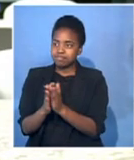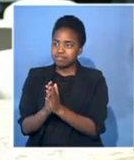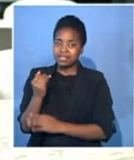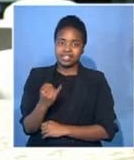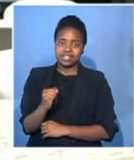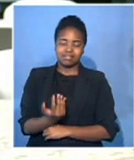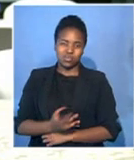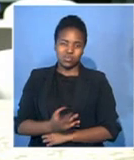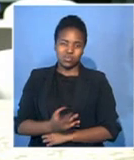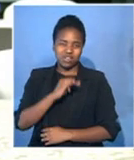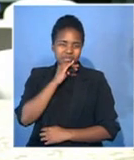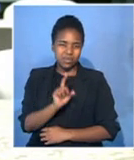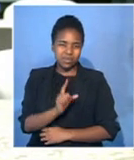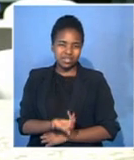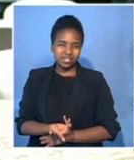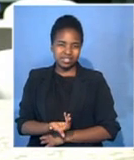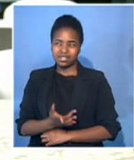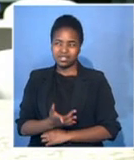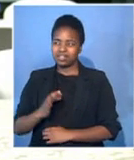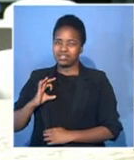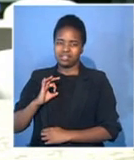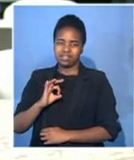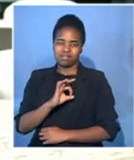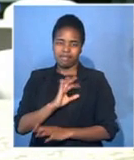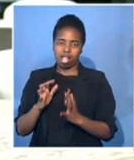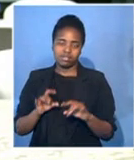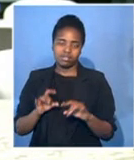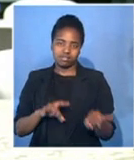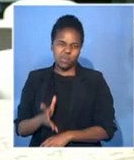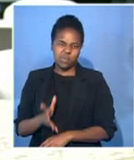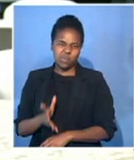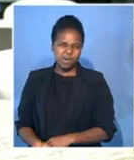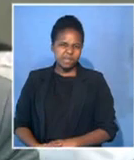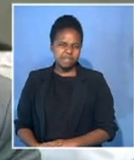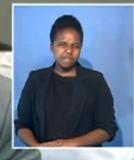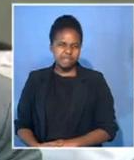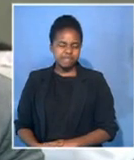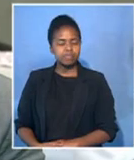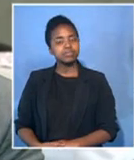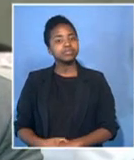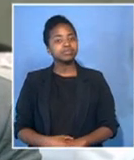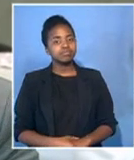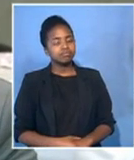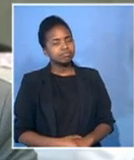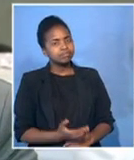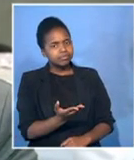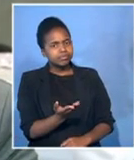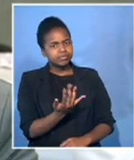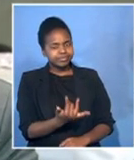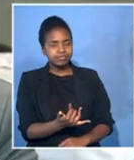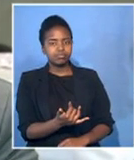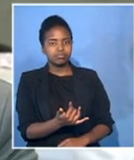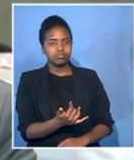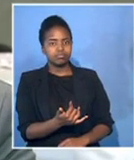...or rather the order against them was, far as the victims are concerned, at least the collapse of the commission. Well, the head of the